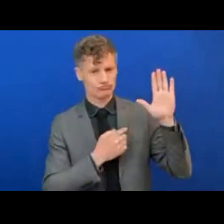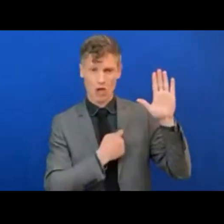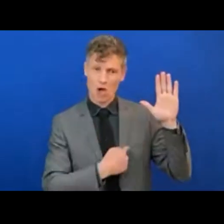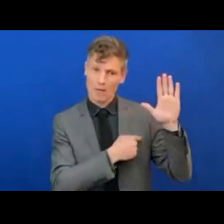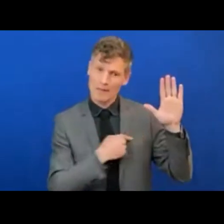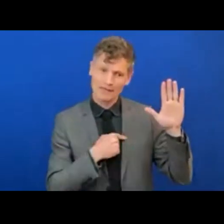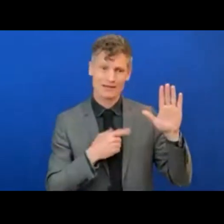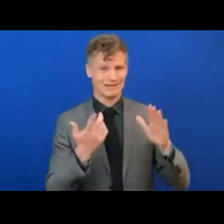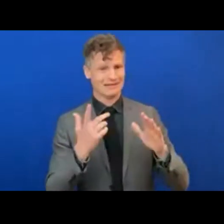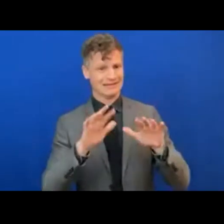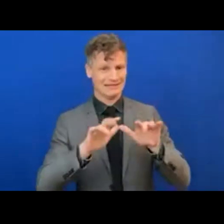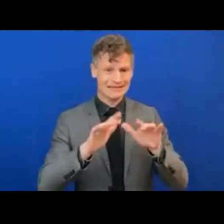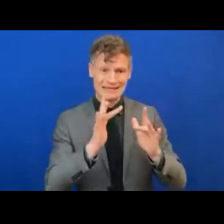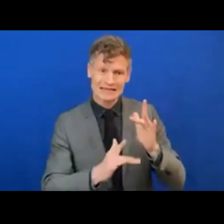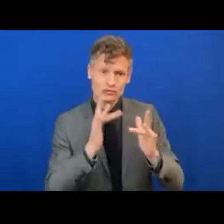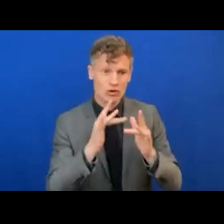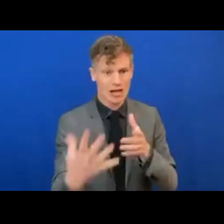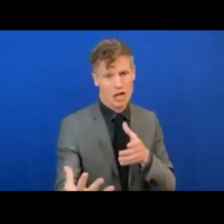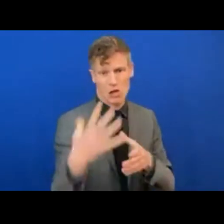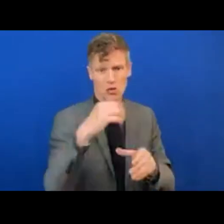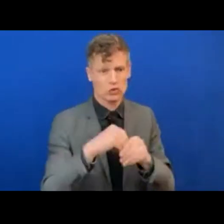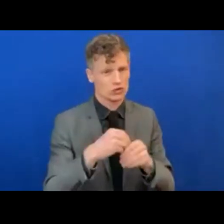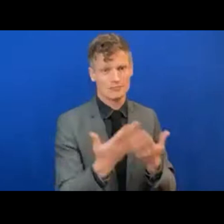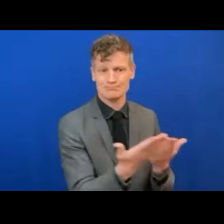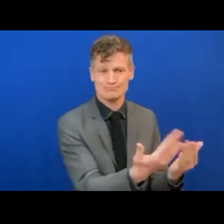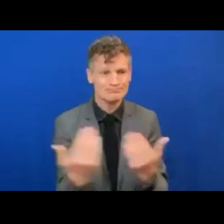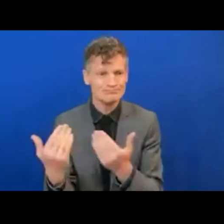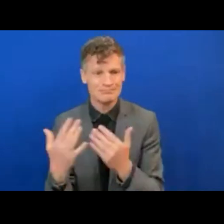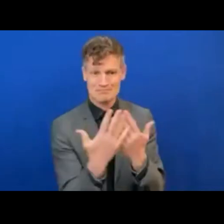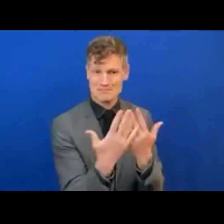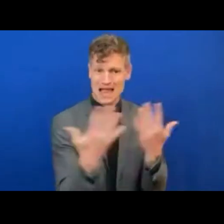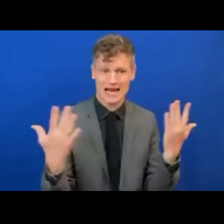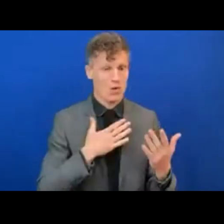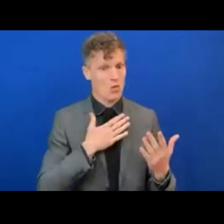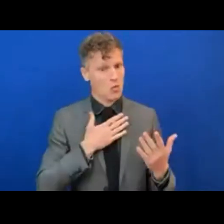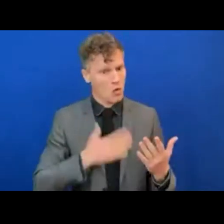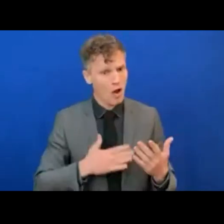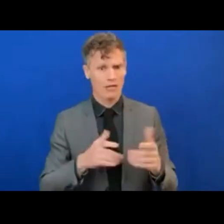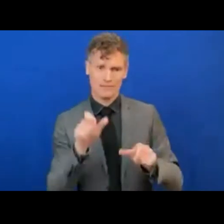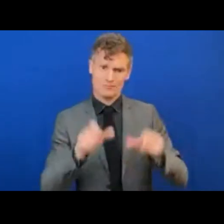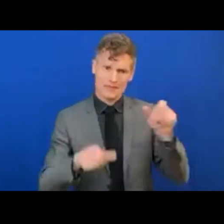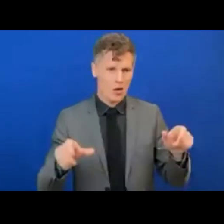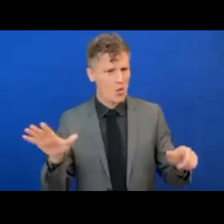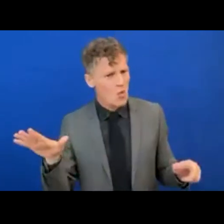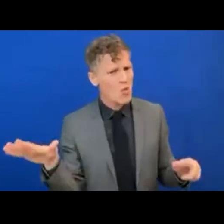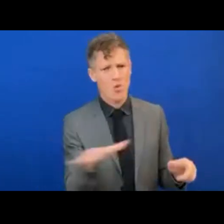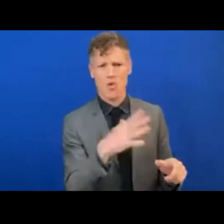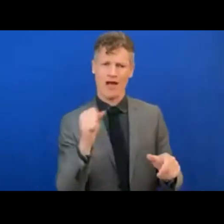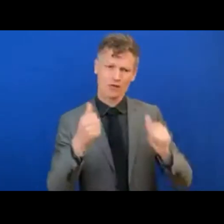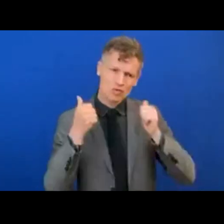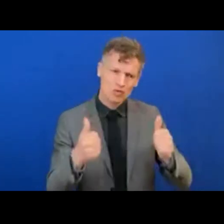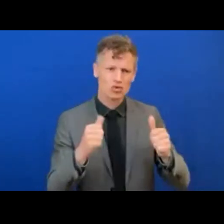ways, among which is ensuring the connectivity is a reality for every citizen within its borders.